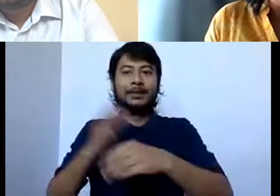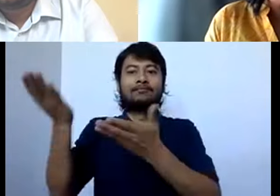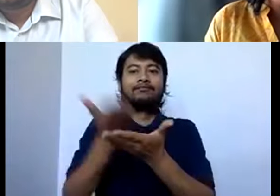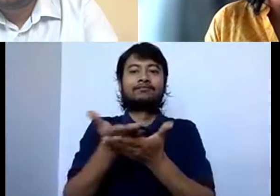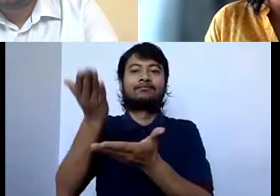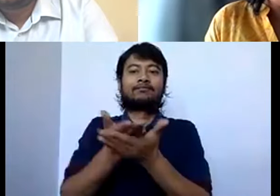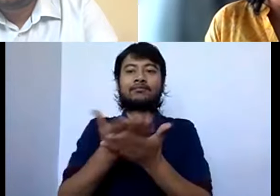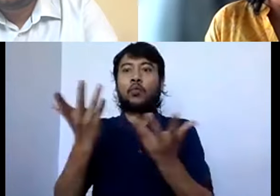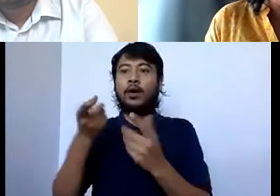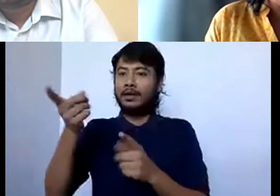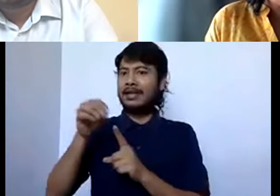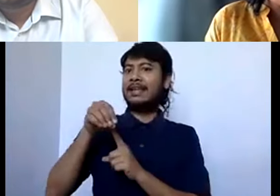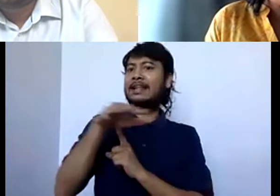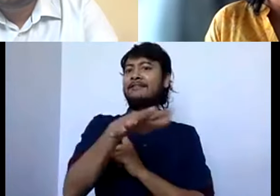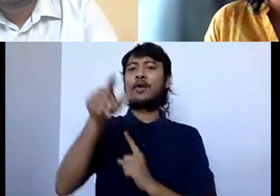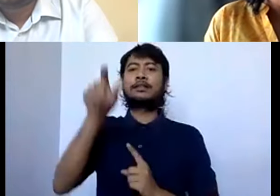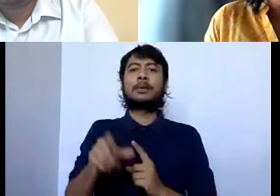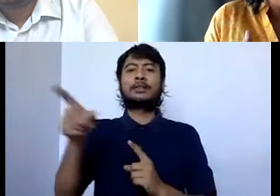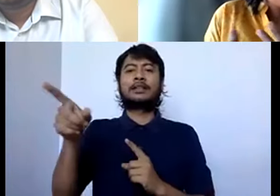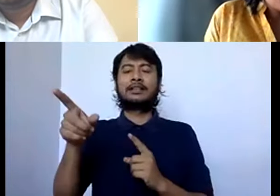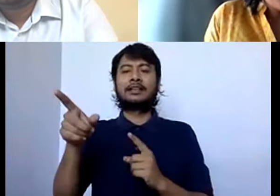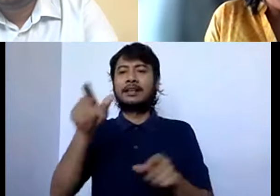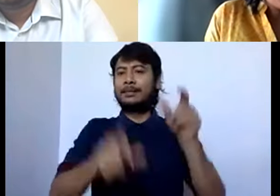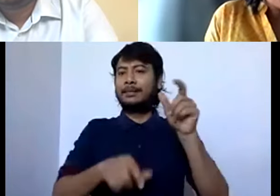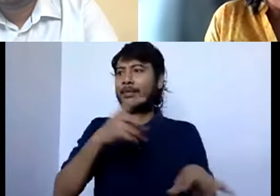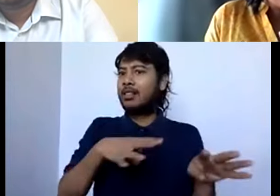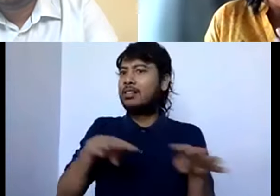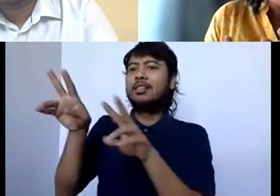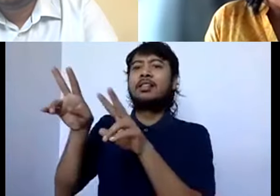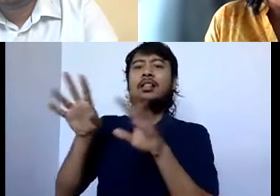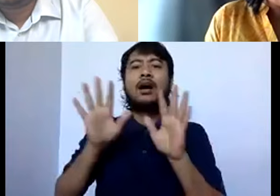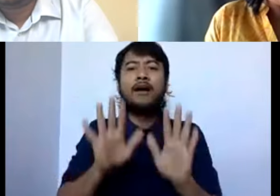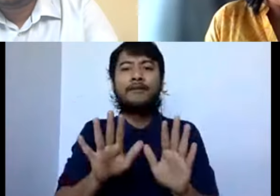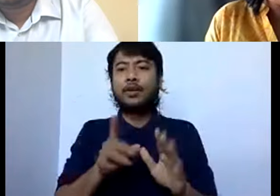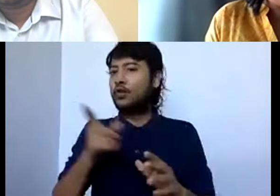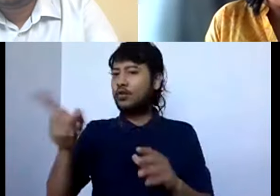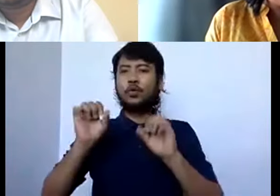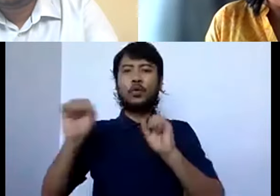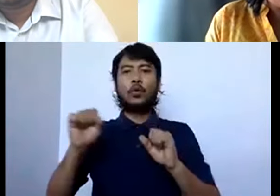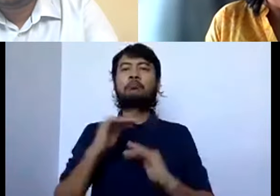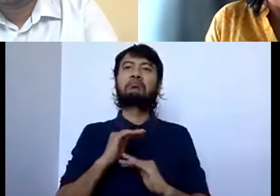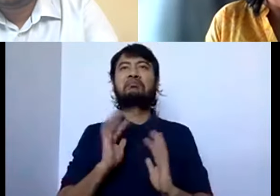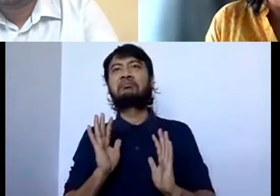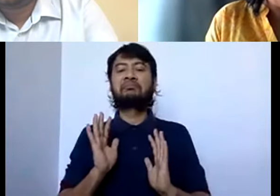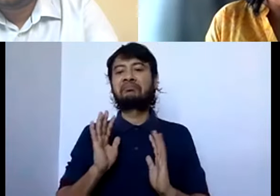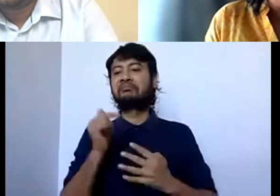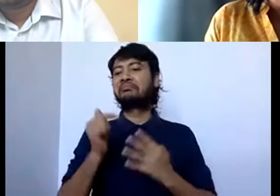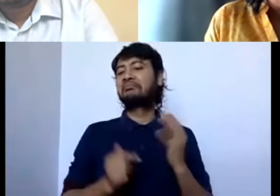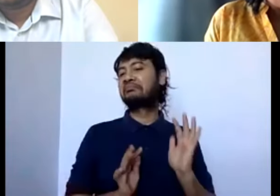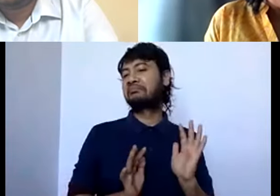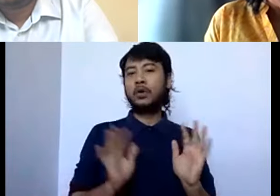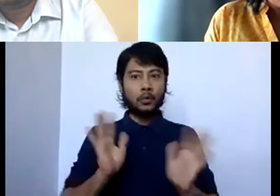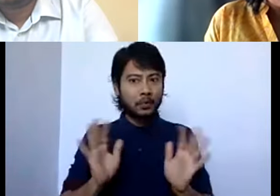influencer, you are talking about, you're going beyond the mandate and you're talking about serious climate stuff. I mean,